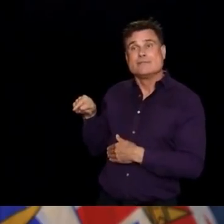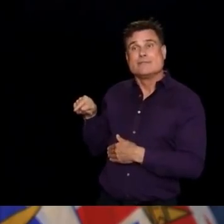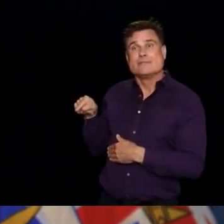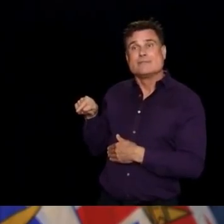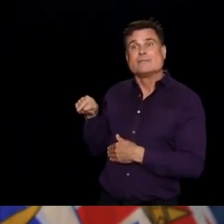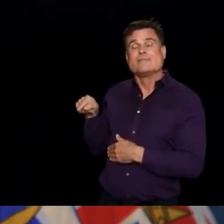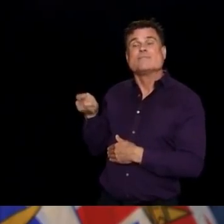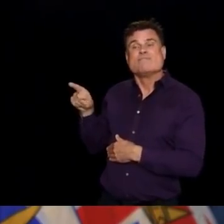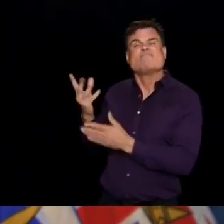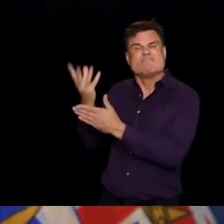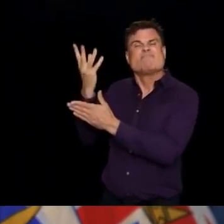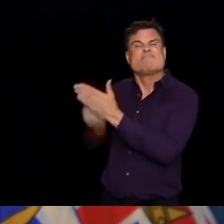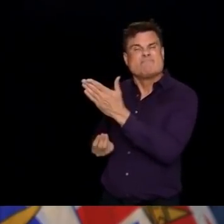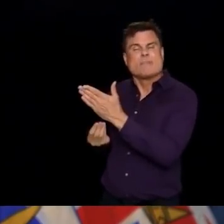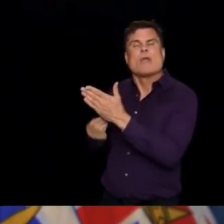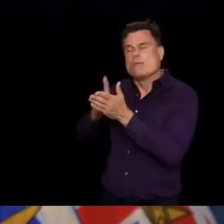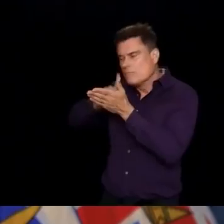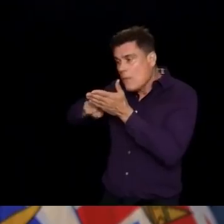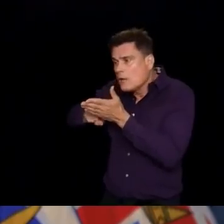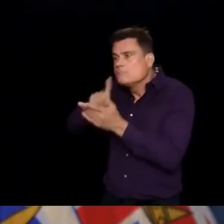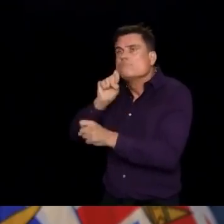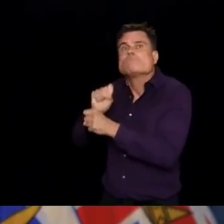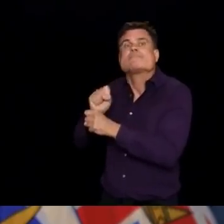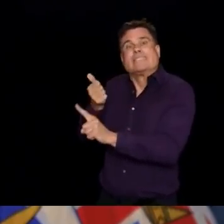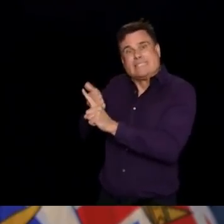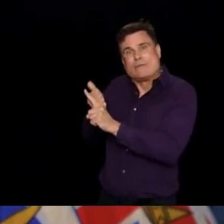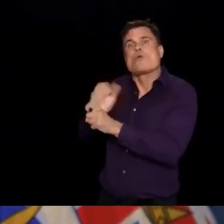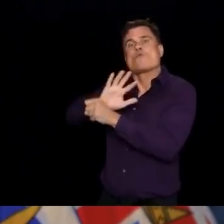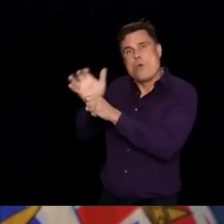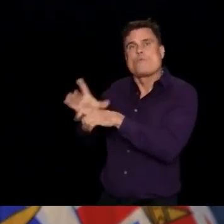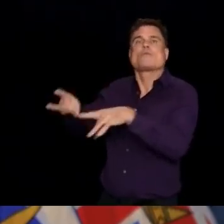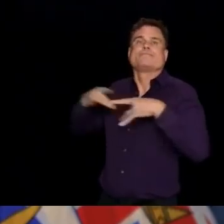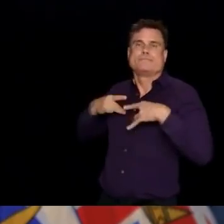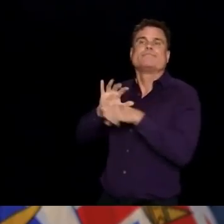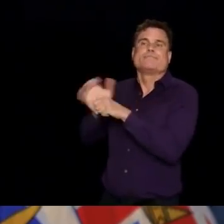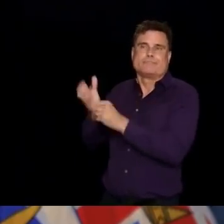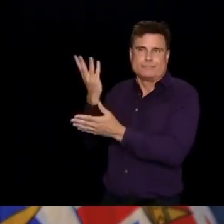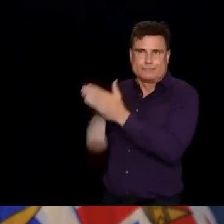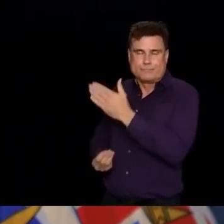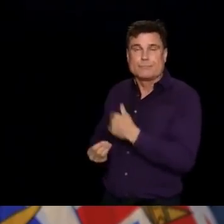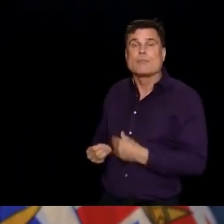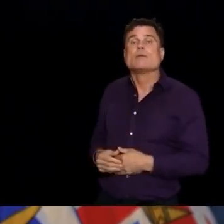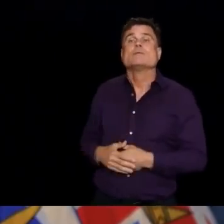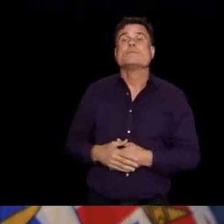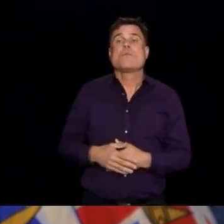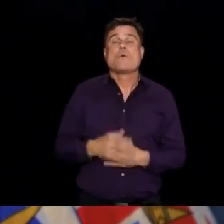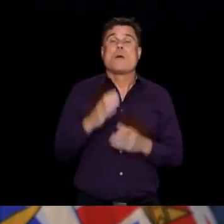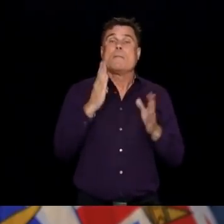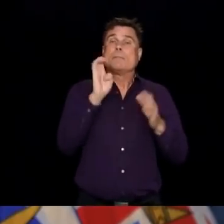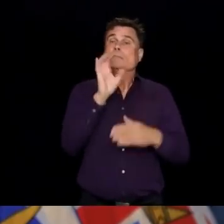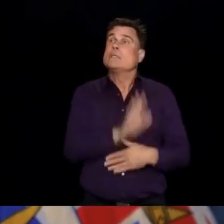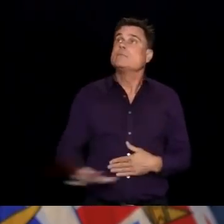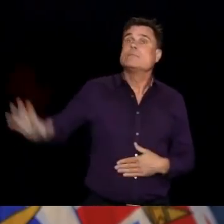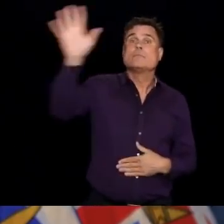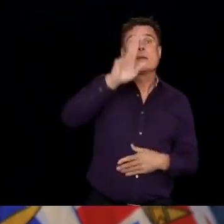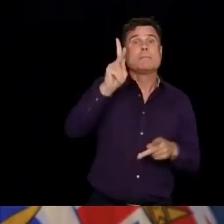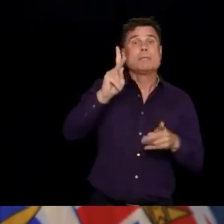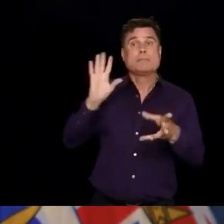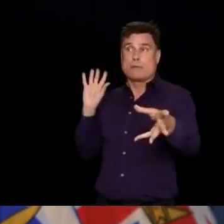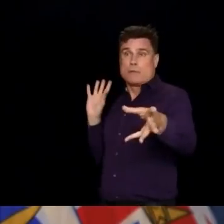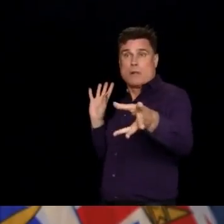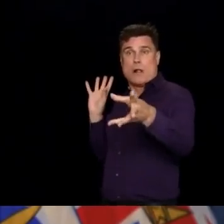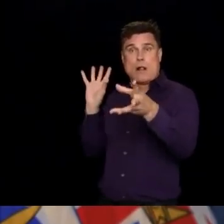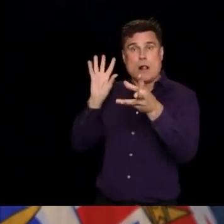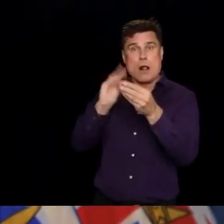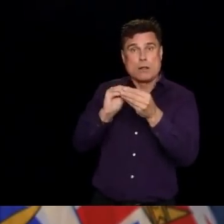So this brings our Our total, a number of people who have died, actually,